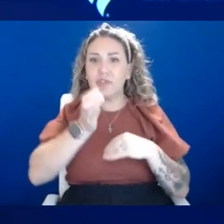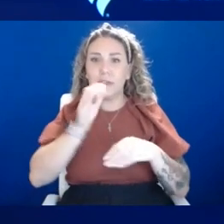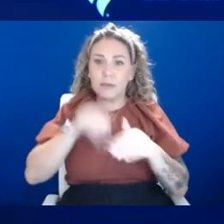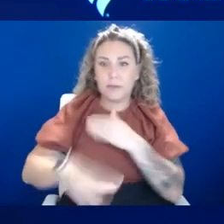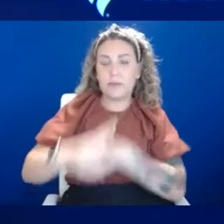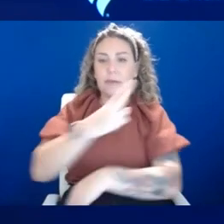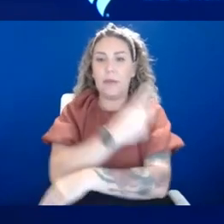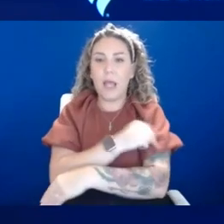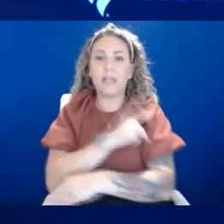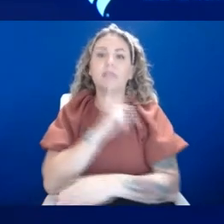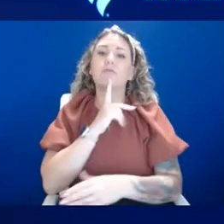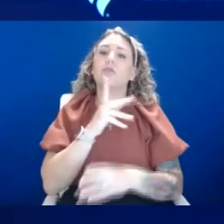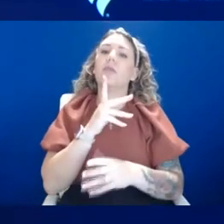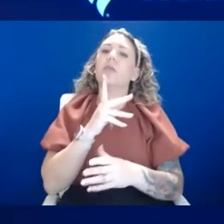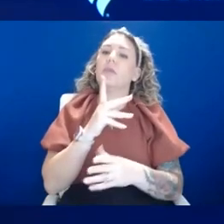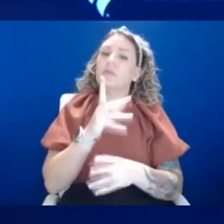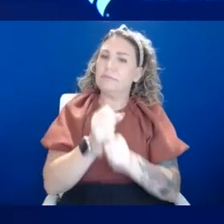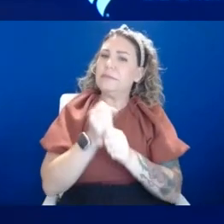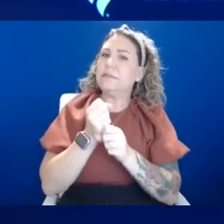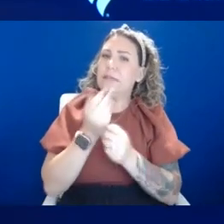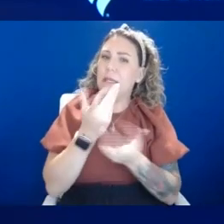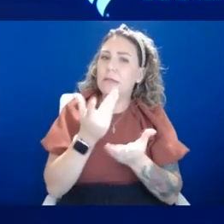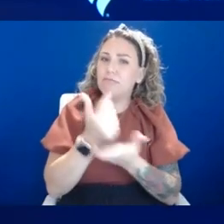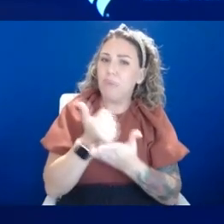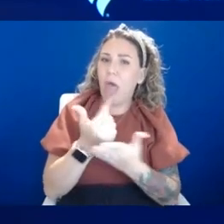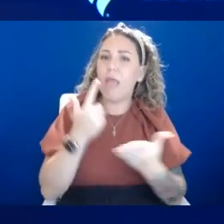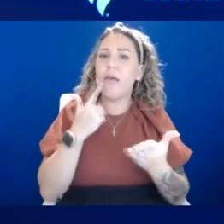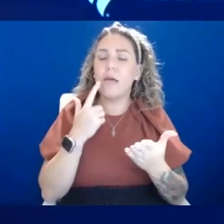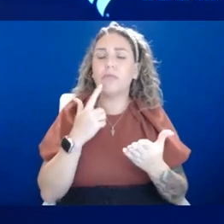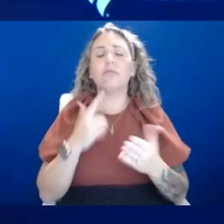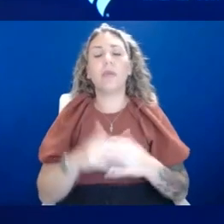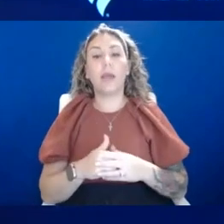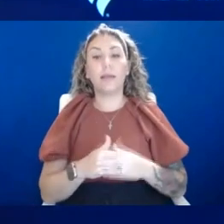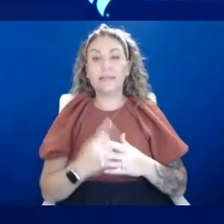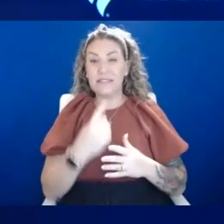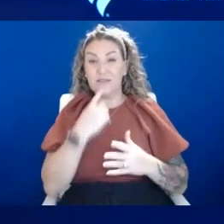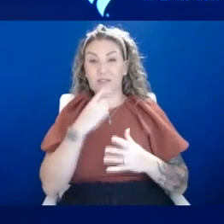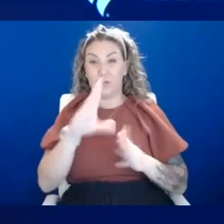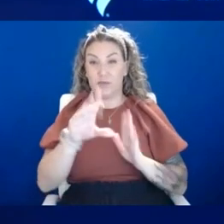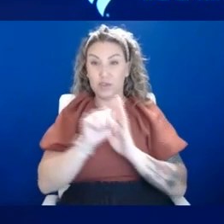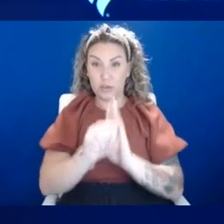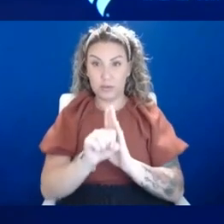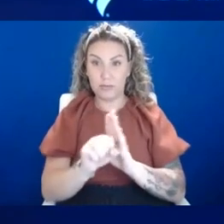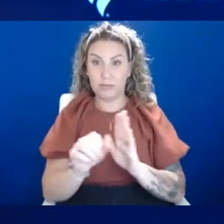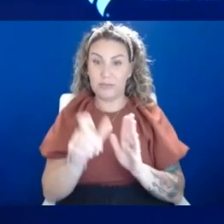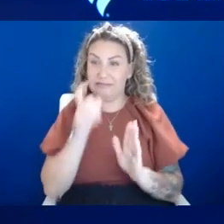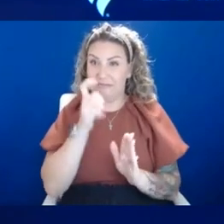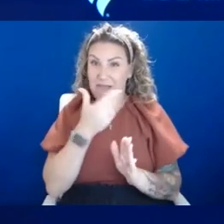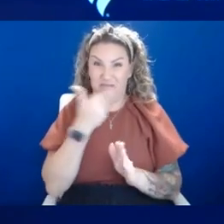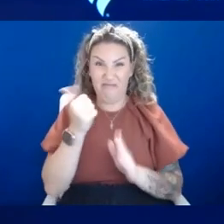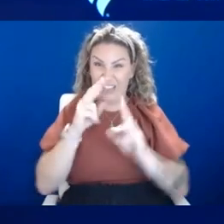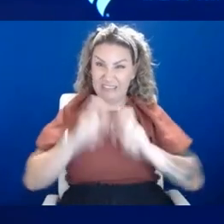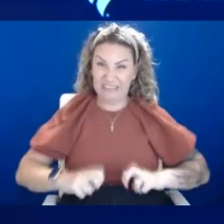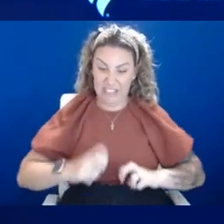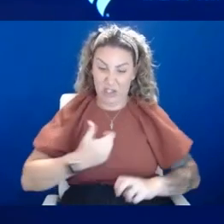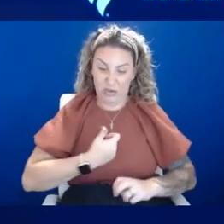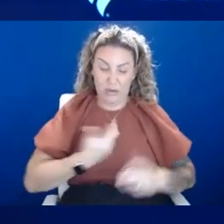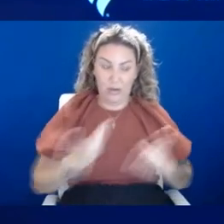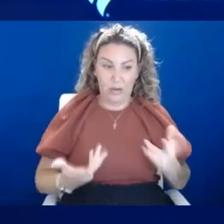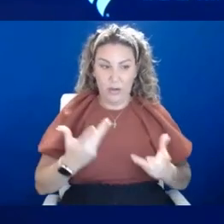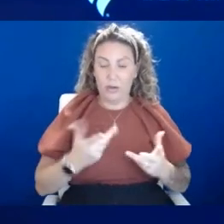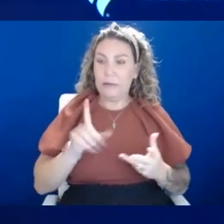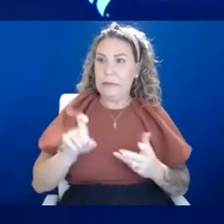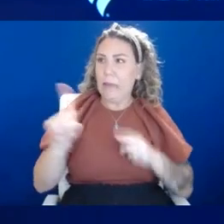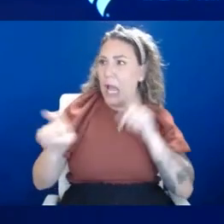out resources there. And so really the severity of your symptoms, and sometimes that's not best assessed by you. Sometimes you want to ask the people around you or